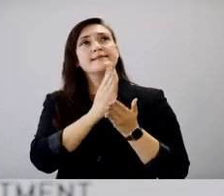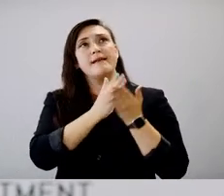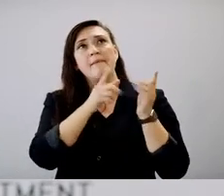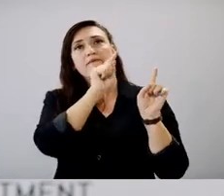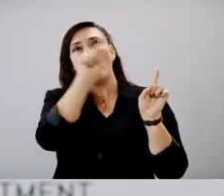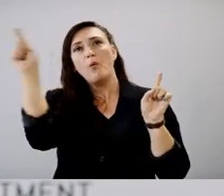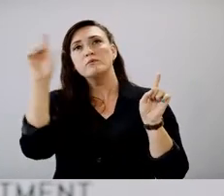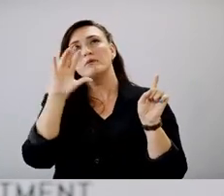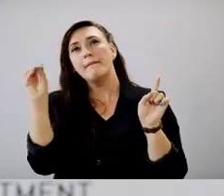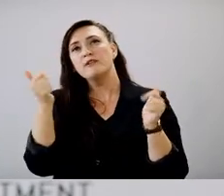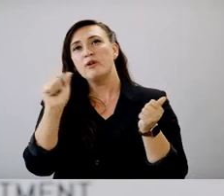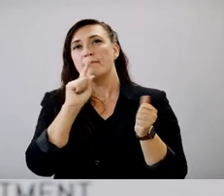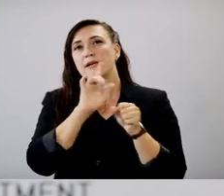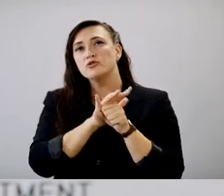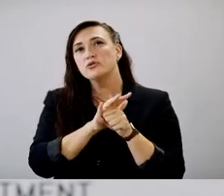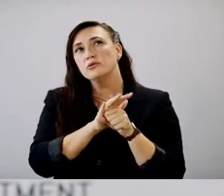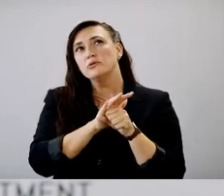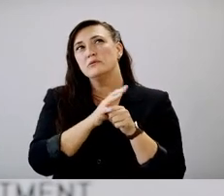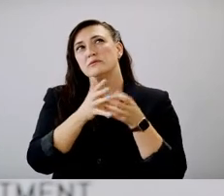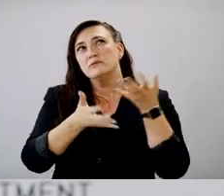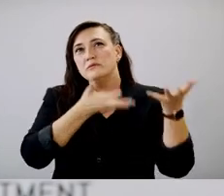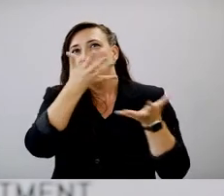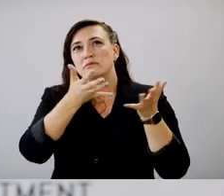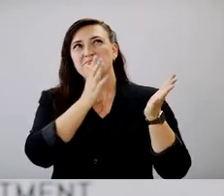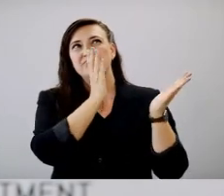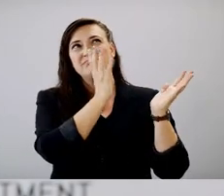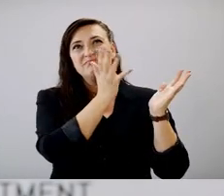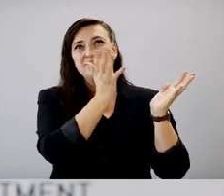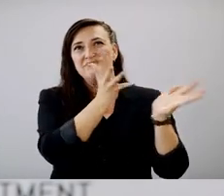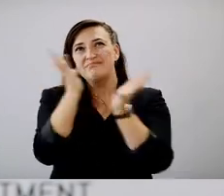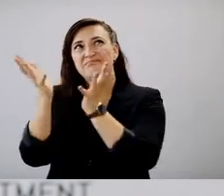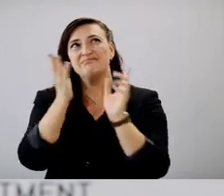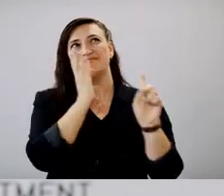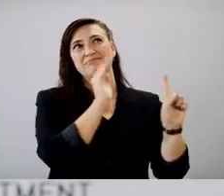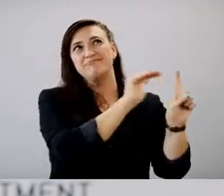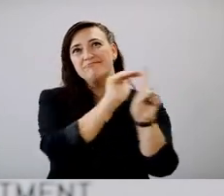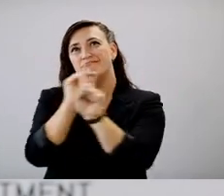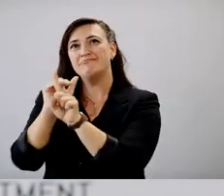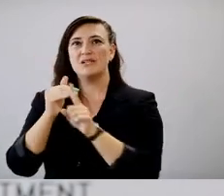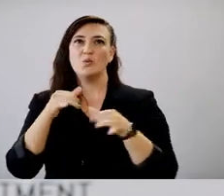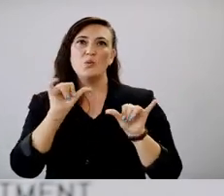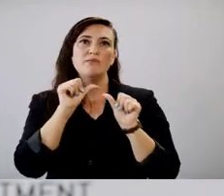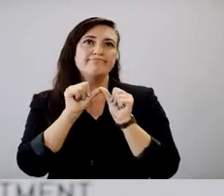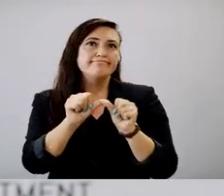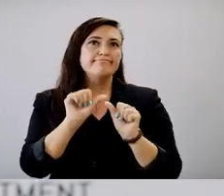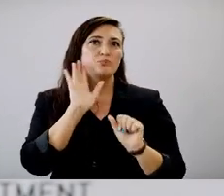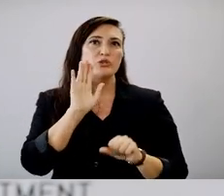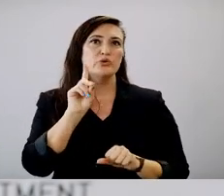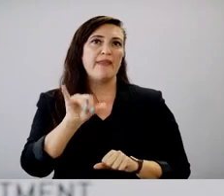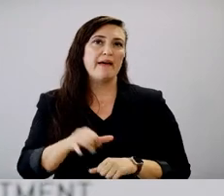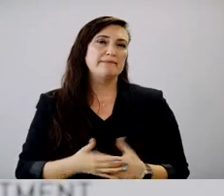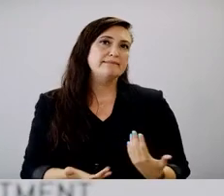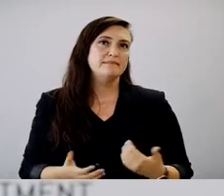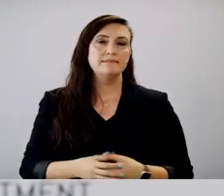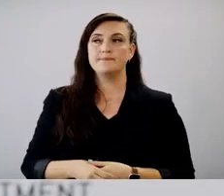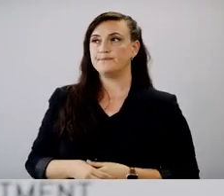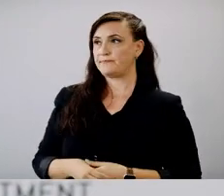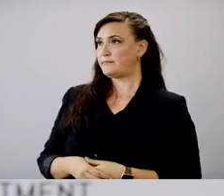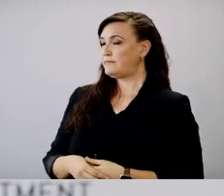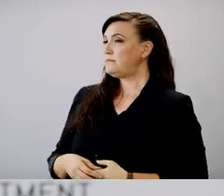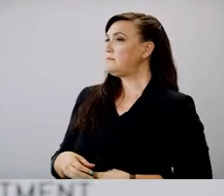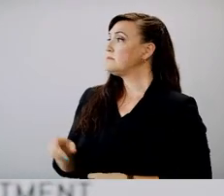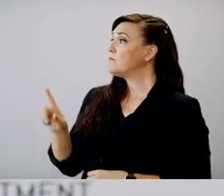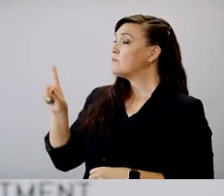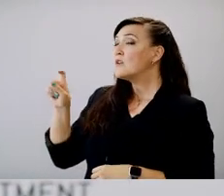encourage that, um, it is something that we'll continue to work on. Do you blame people who aren't getting